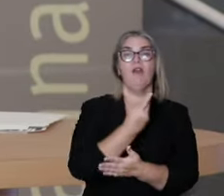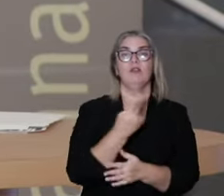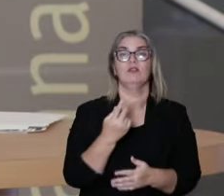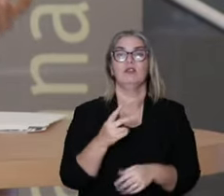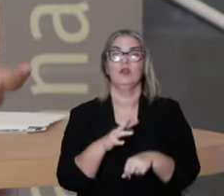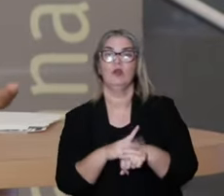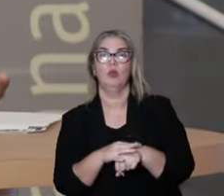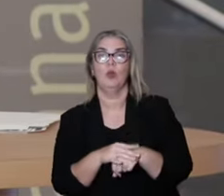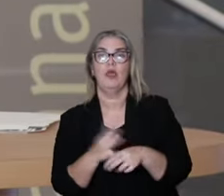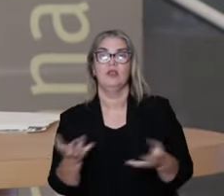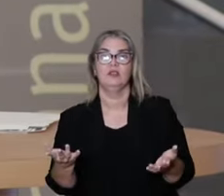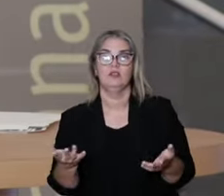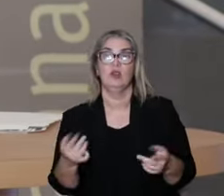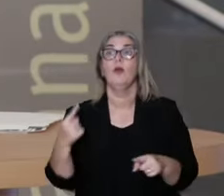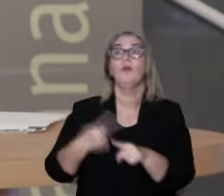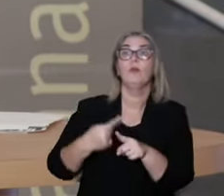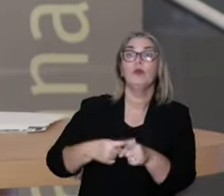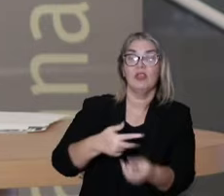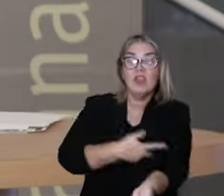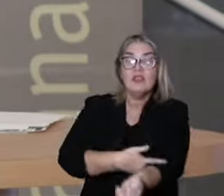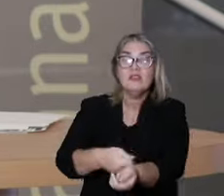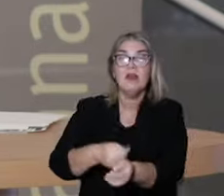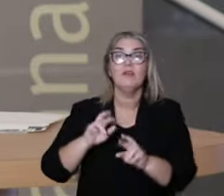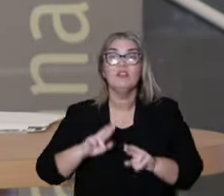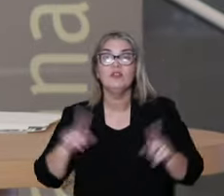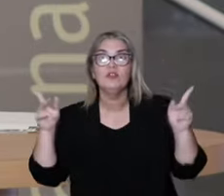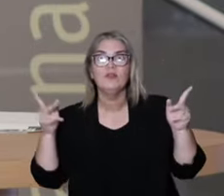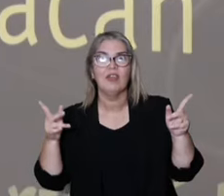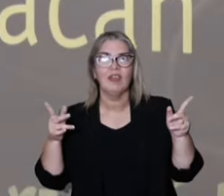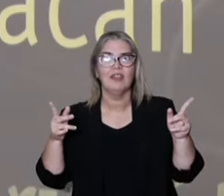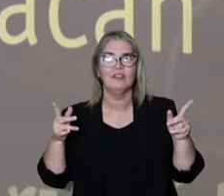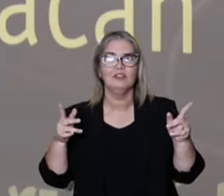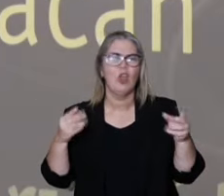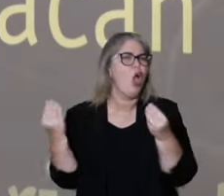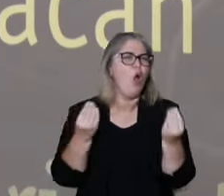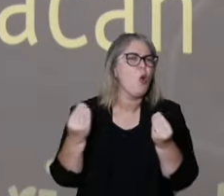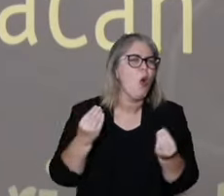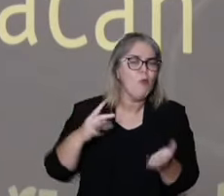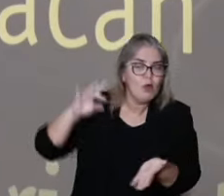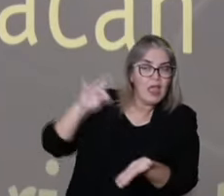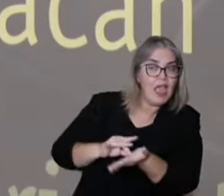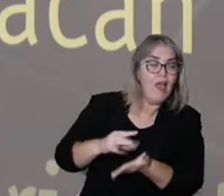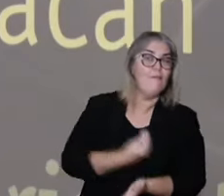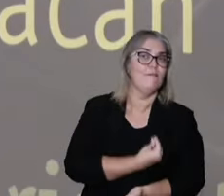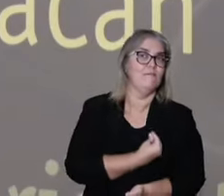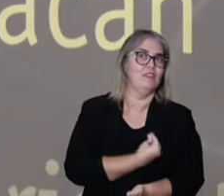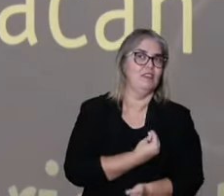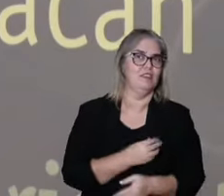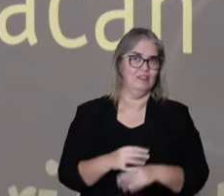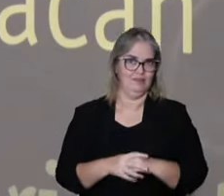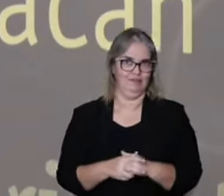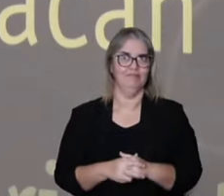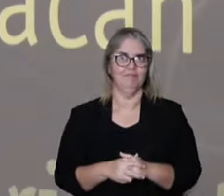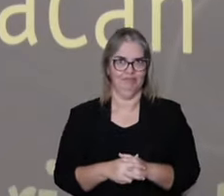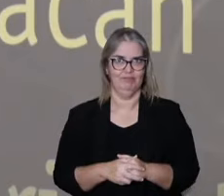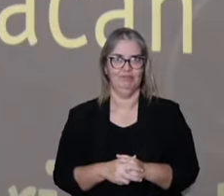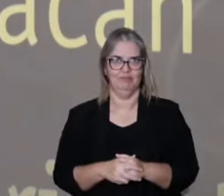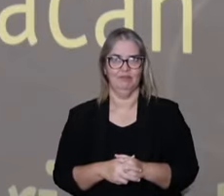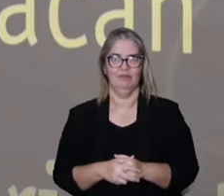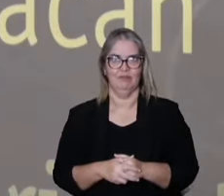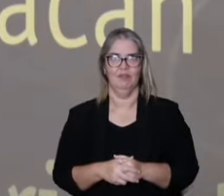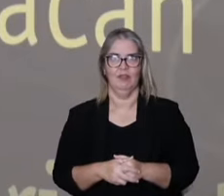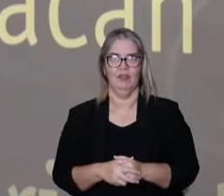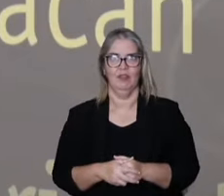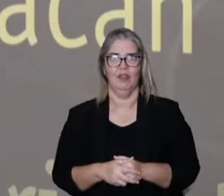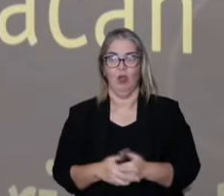to have this perception that we have constructions that they're valid somehow, but they're not reality. So what we call